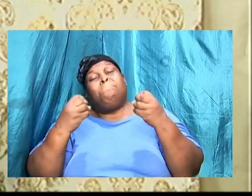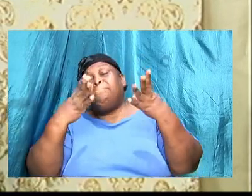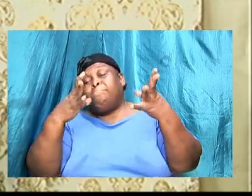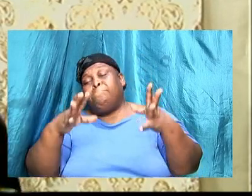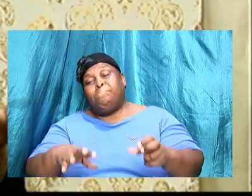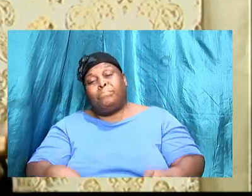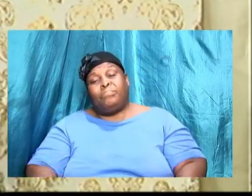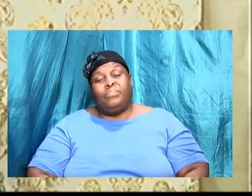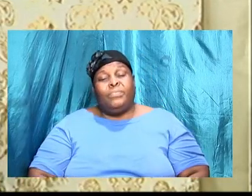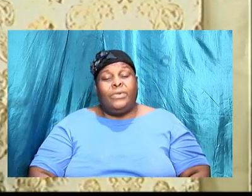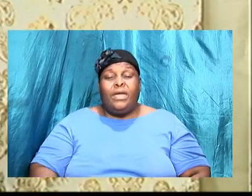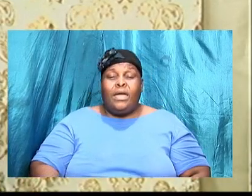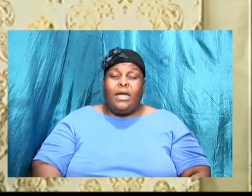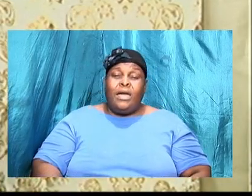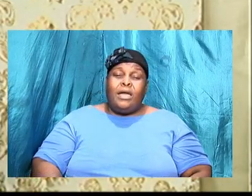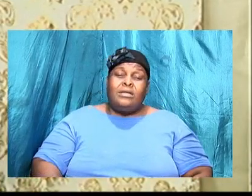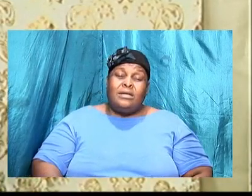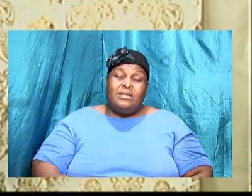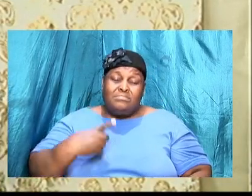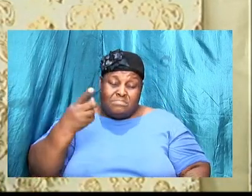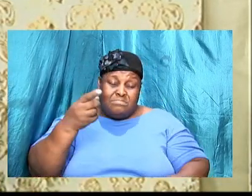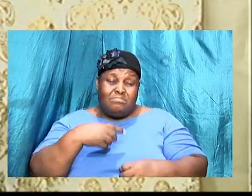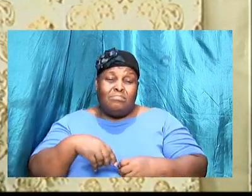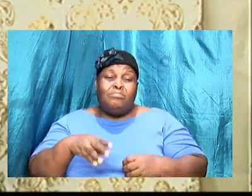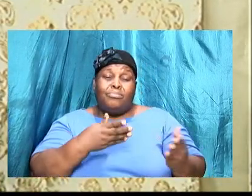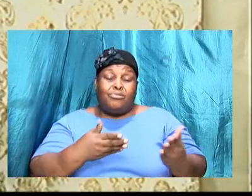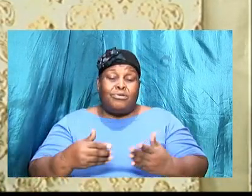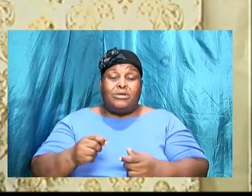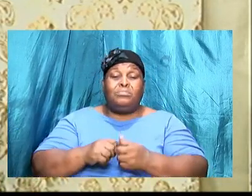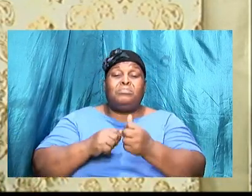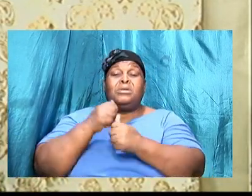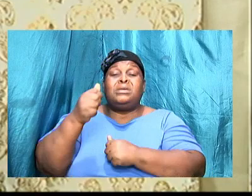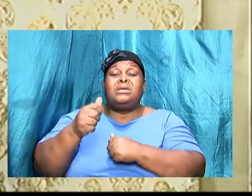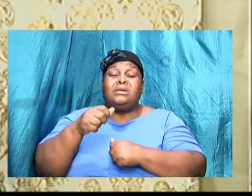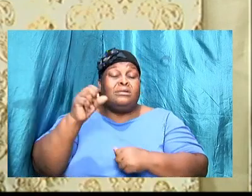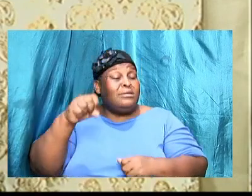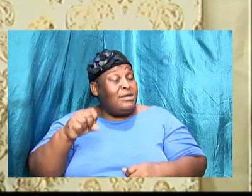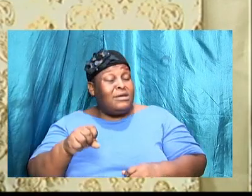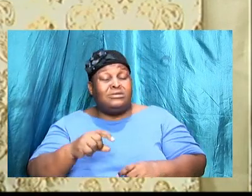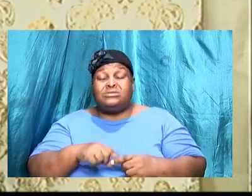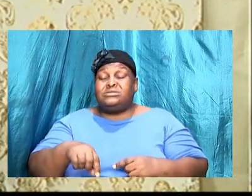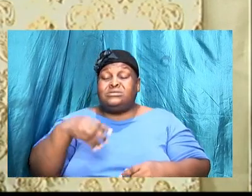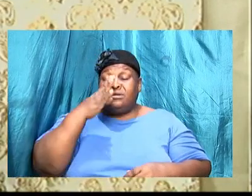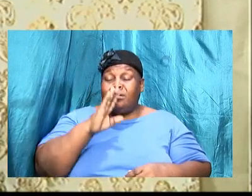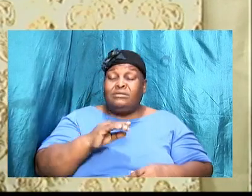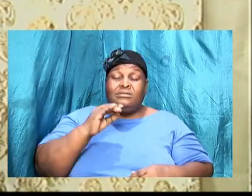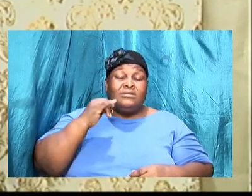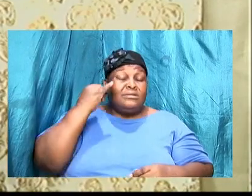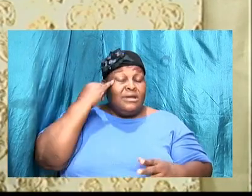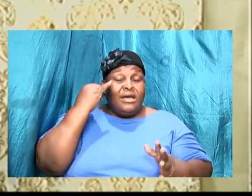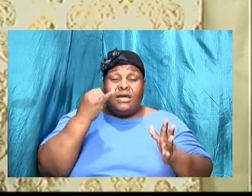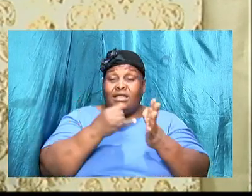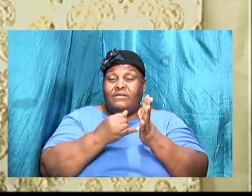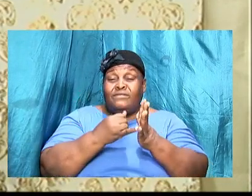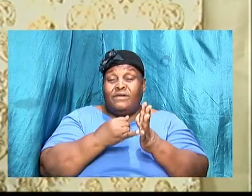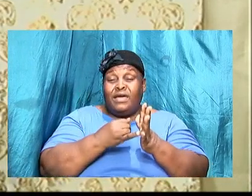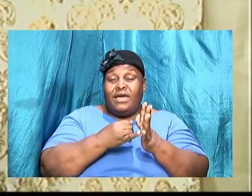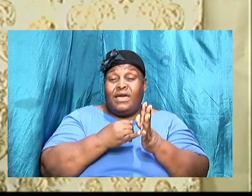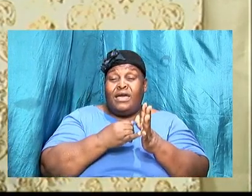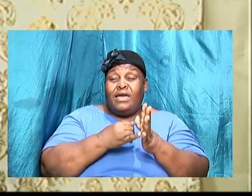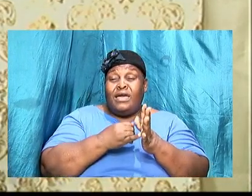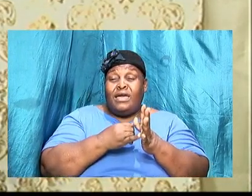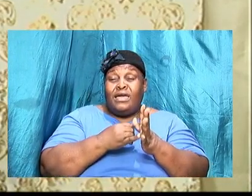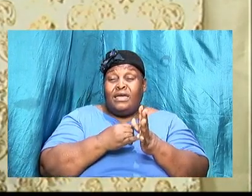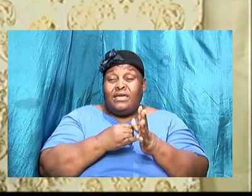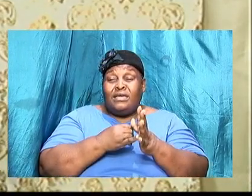bring to pass the word of God. yes, it is not that God identified the seed of Ishmael